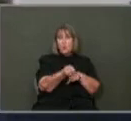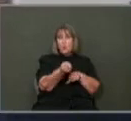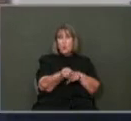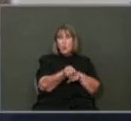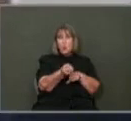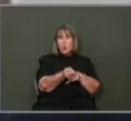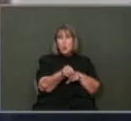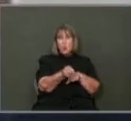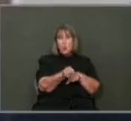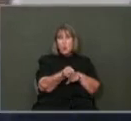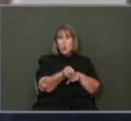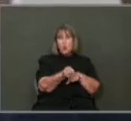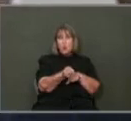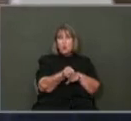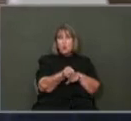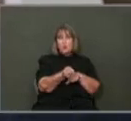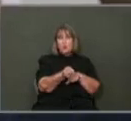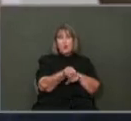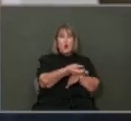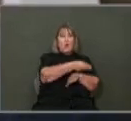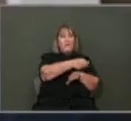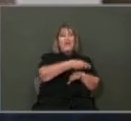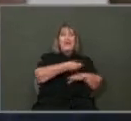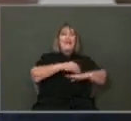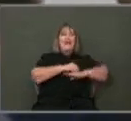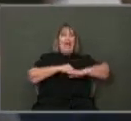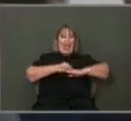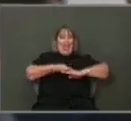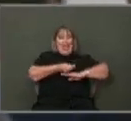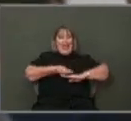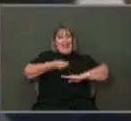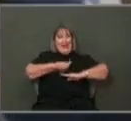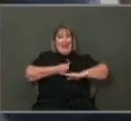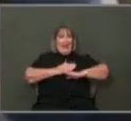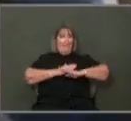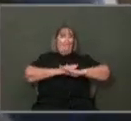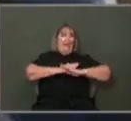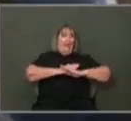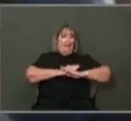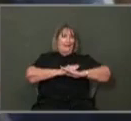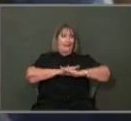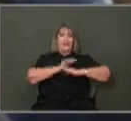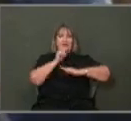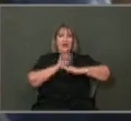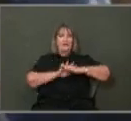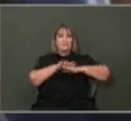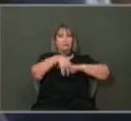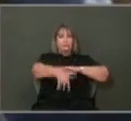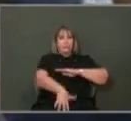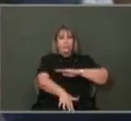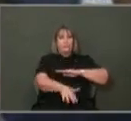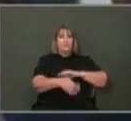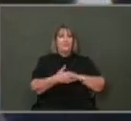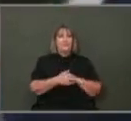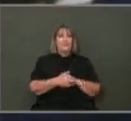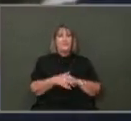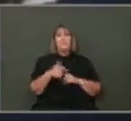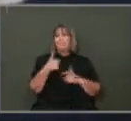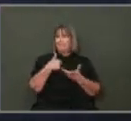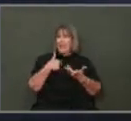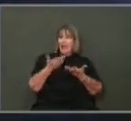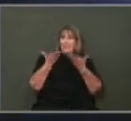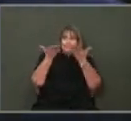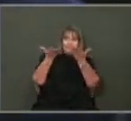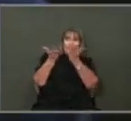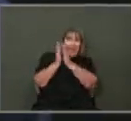that's above that sidewalk. That is not right. So, I'm bringing it to your attention again and maybe I can get an answer now